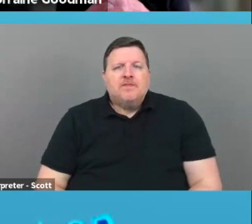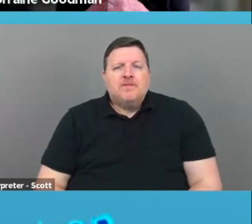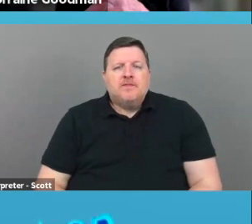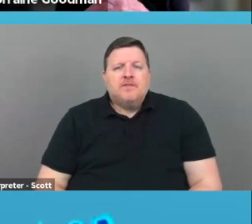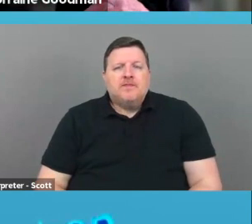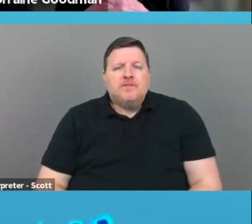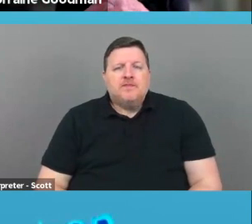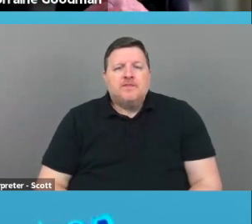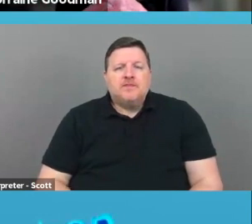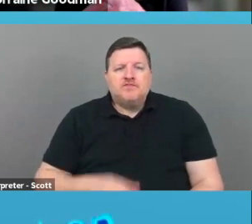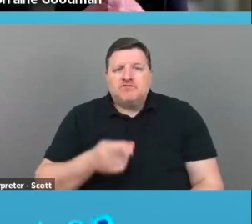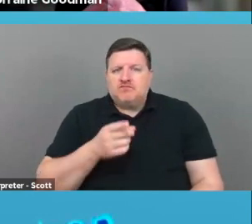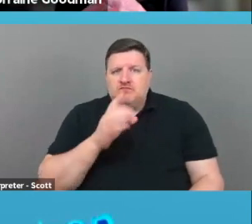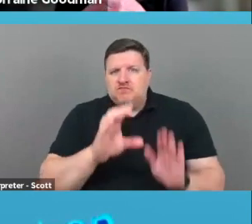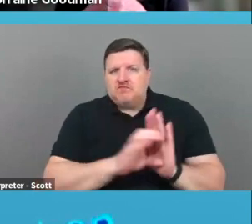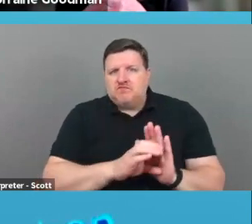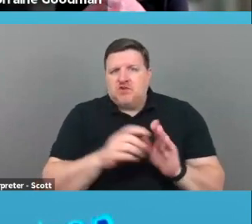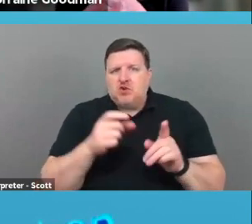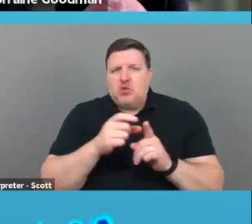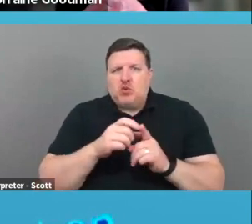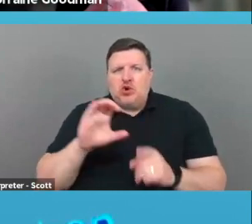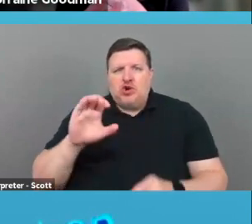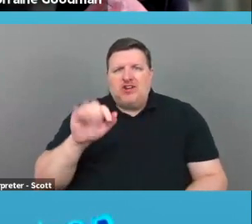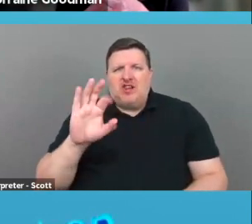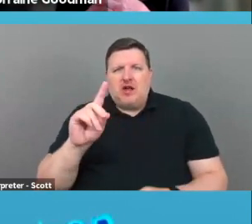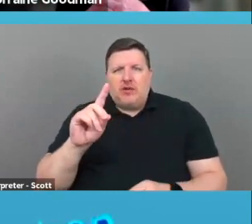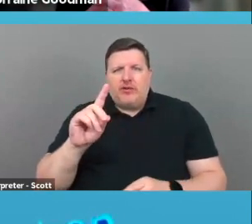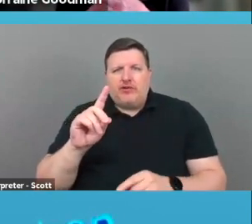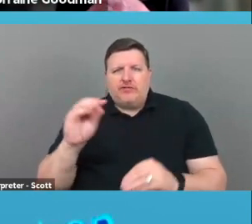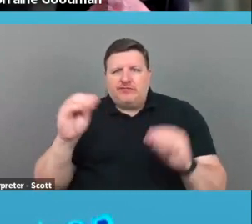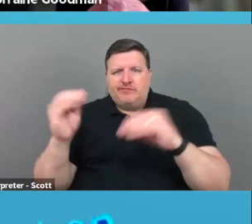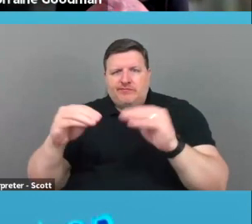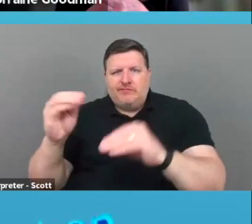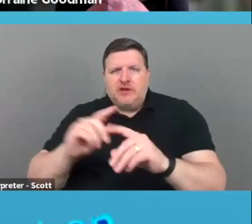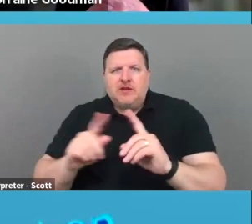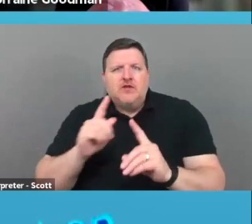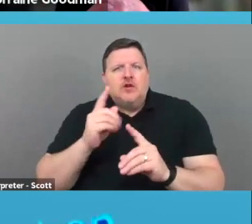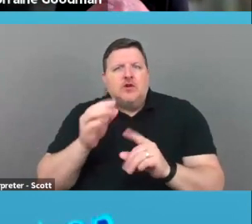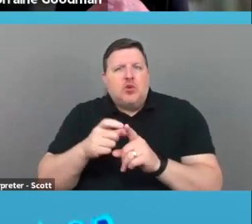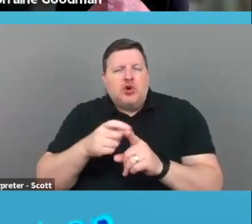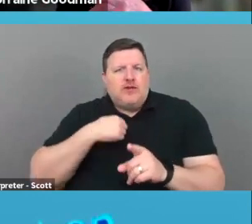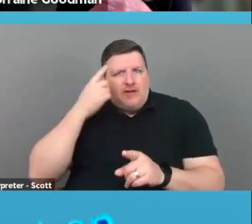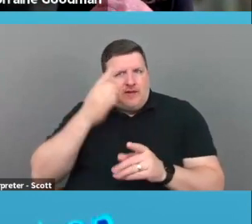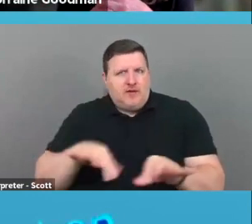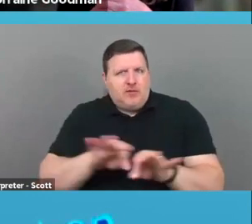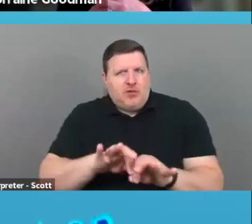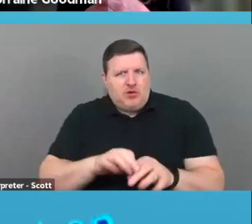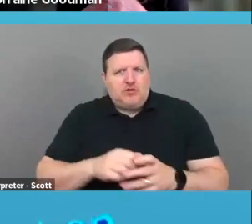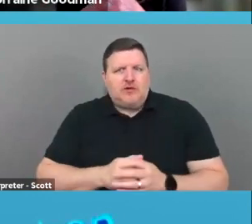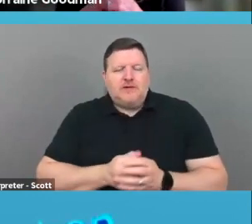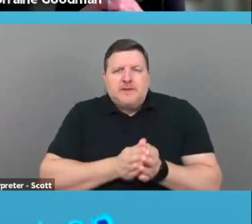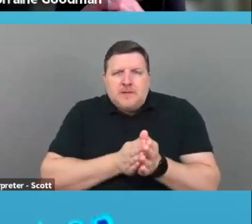I, this is just, uh, the graphic here is a word cloud of, of things that I, words that I think are important, um, passionate,